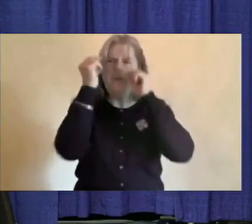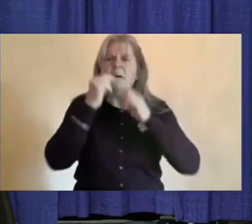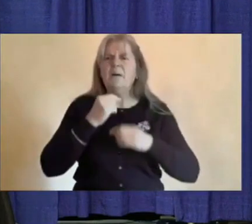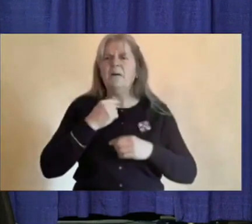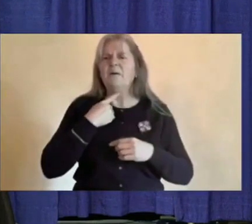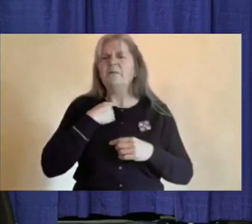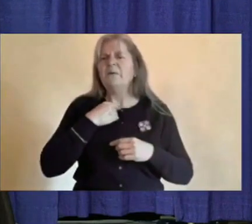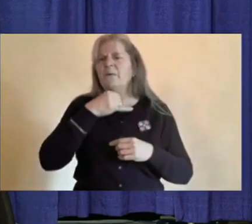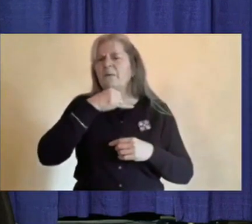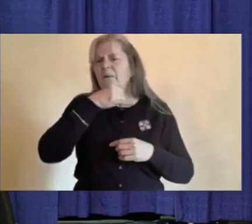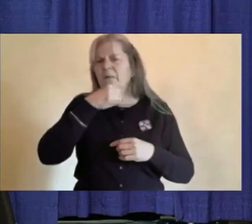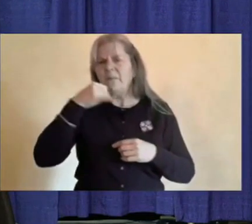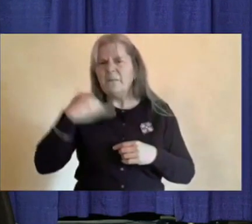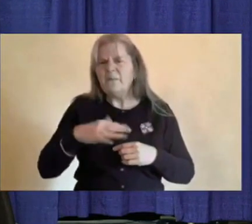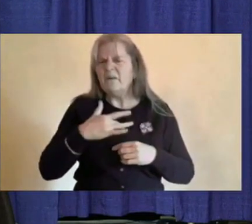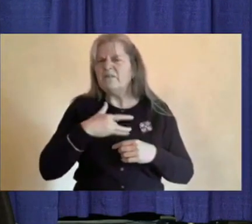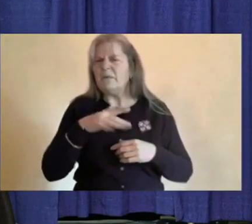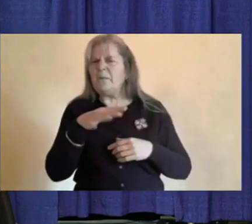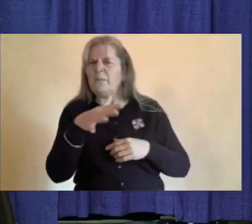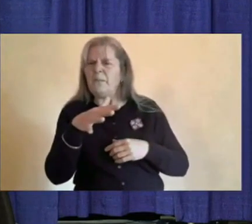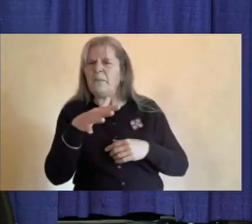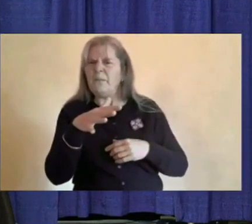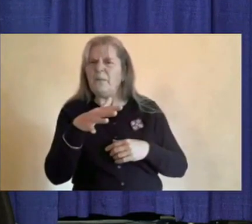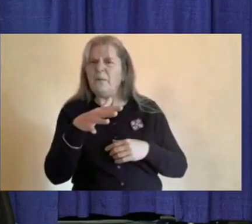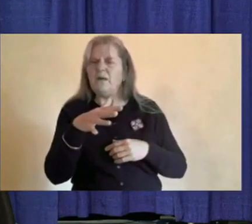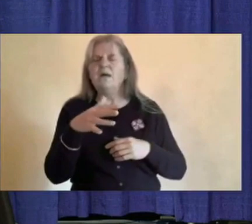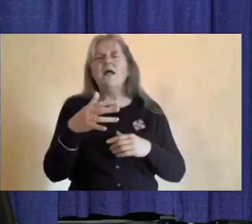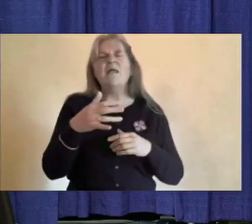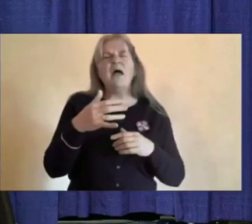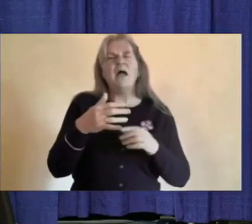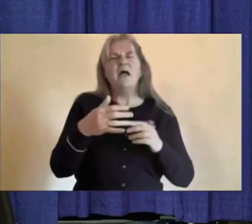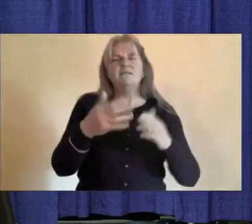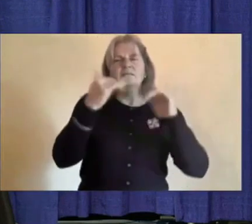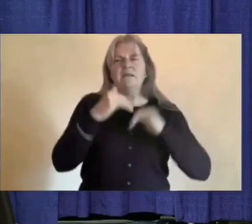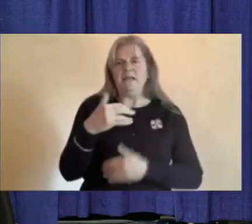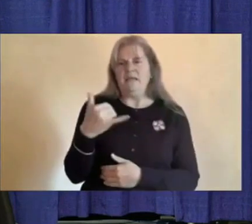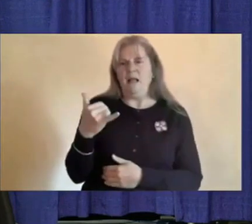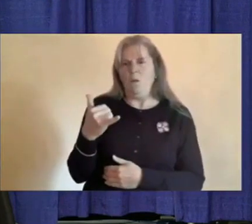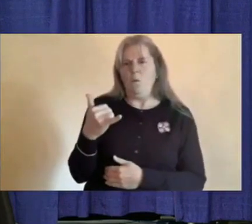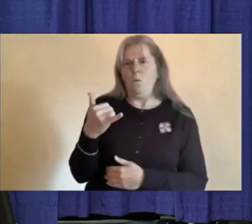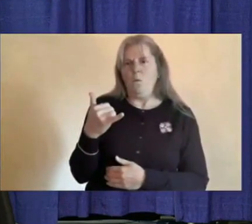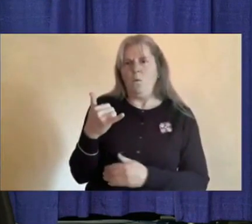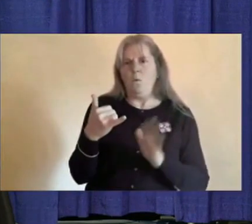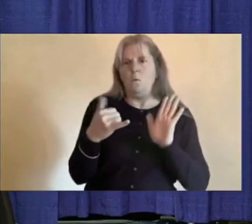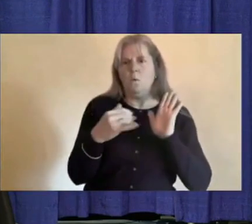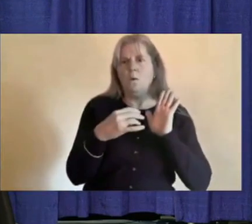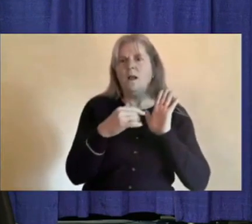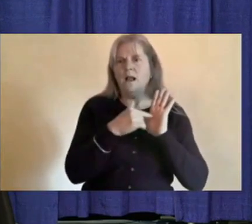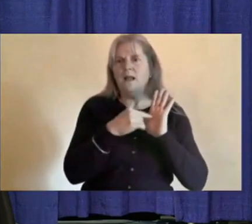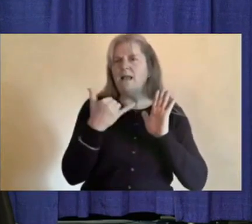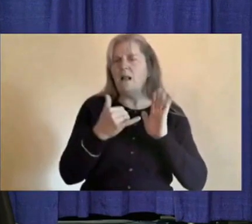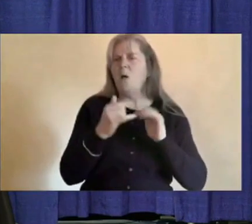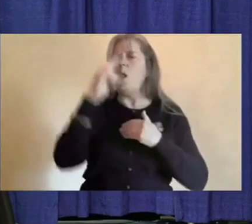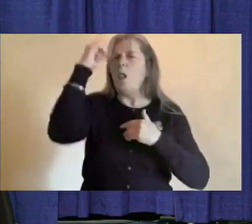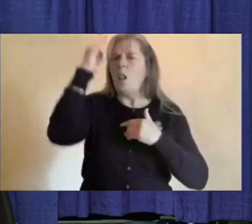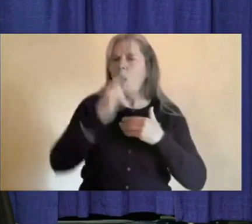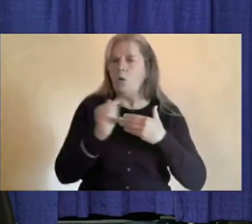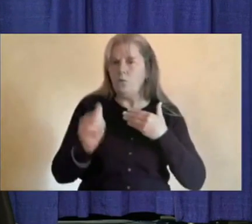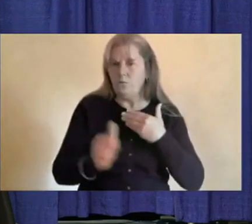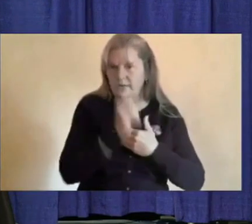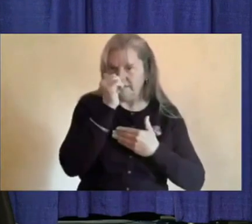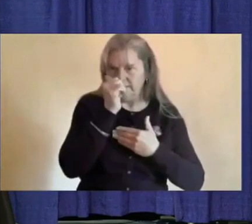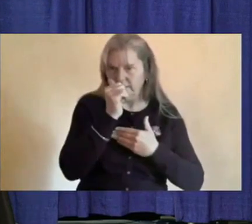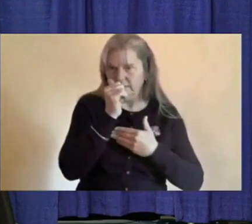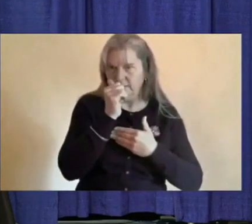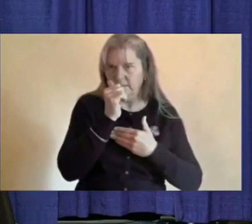well? The yellow light category includes a list of these lower-risk symptoms. In these cases, keep the